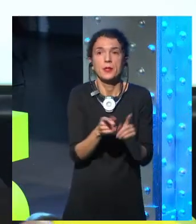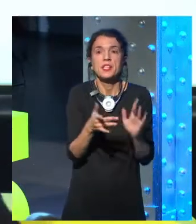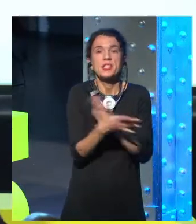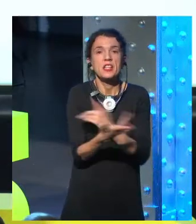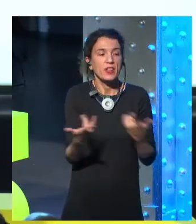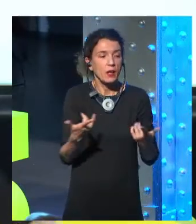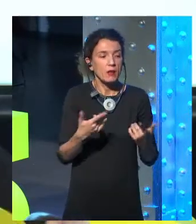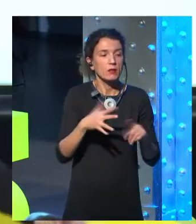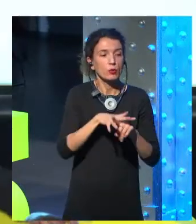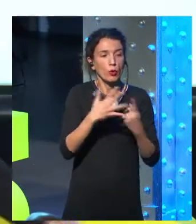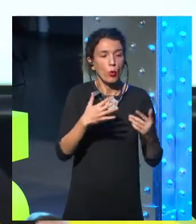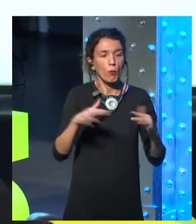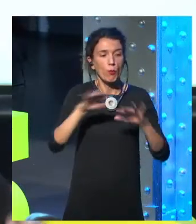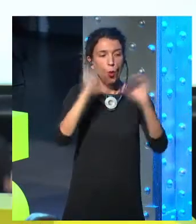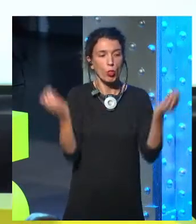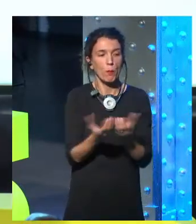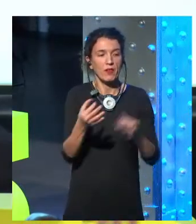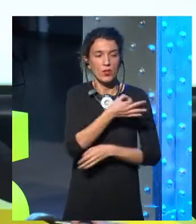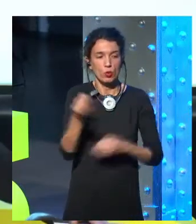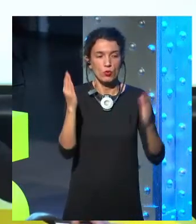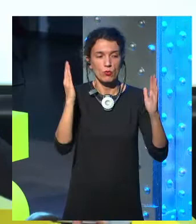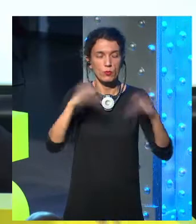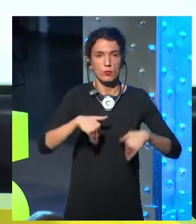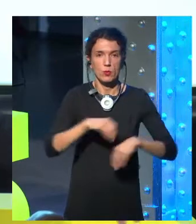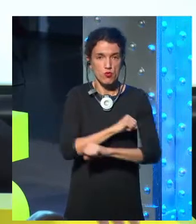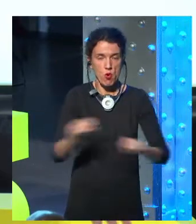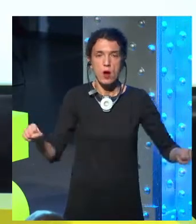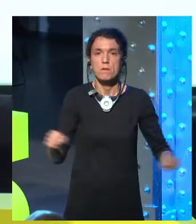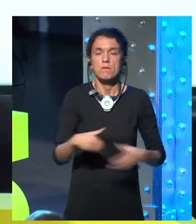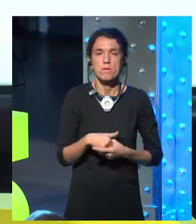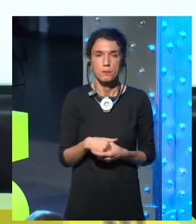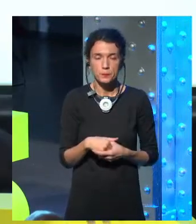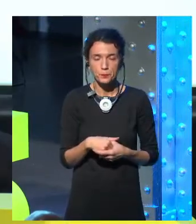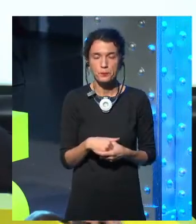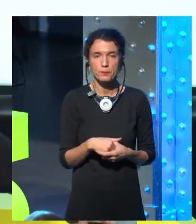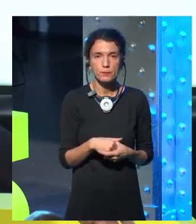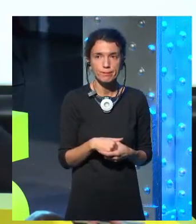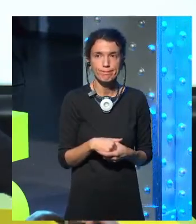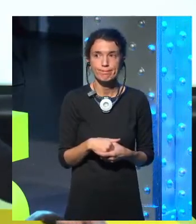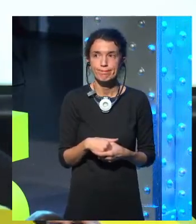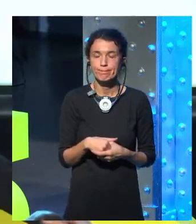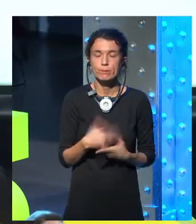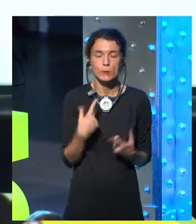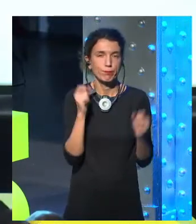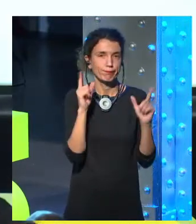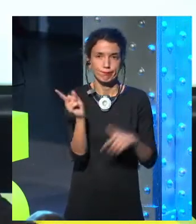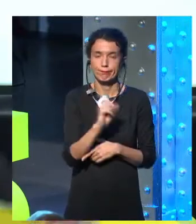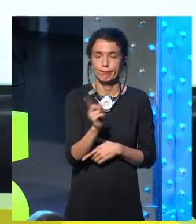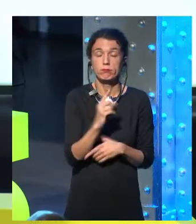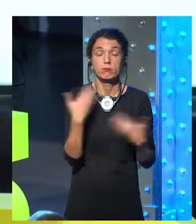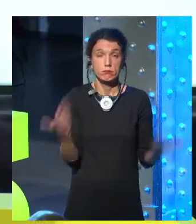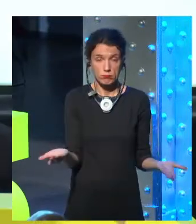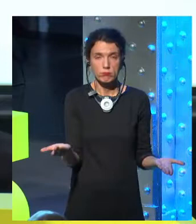out there right now. They're just really boring. We don't even think that we're interacting with hundreds of thousands of robots when we use Google.